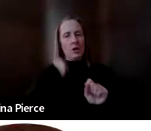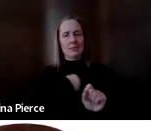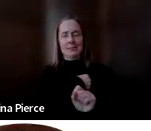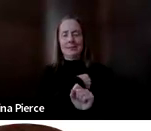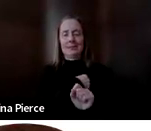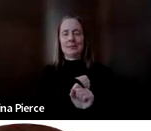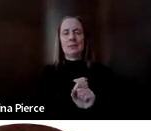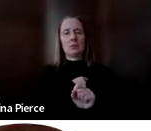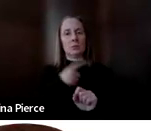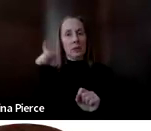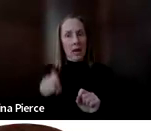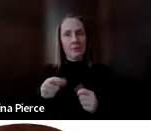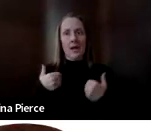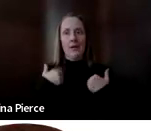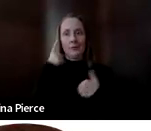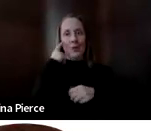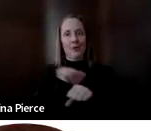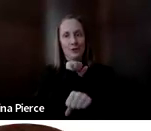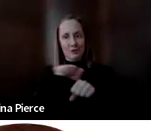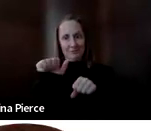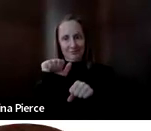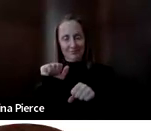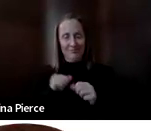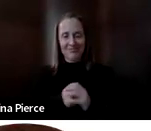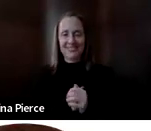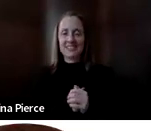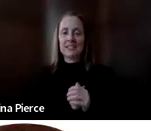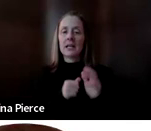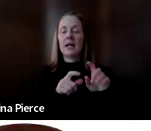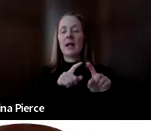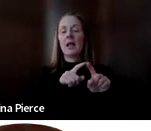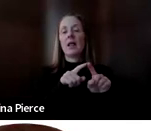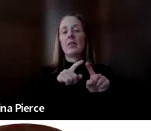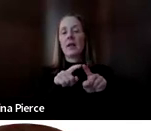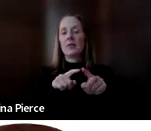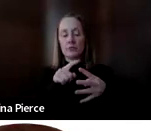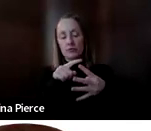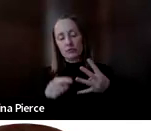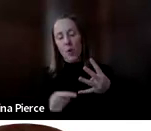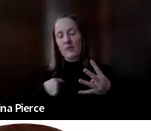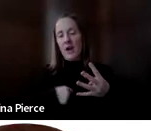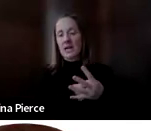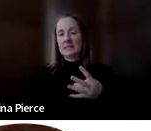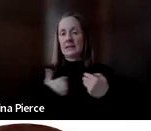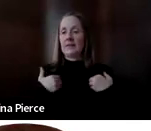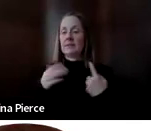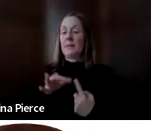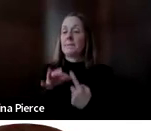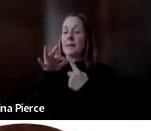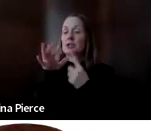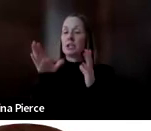function without them. And then we have the four of us that make up our specialist team.